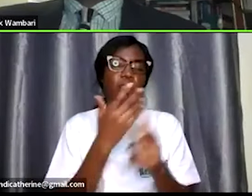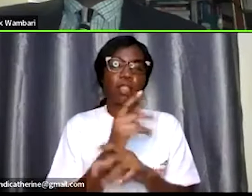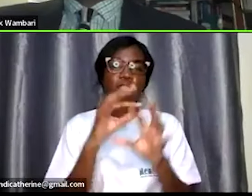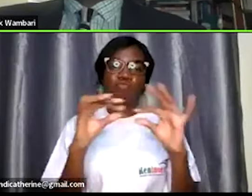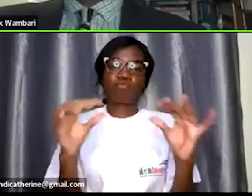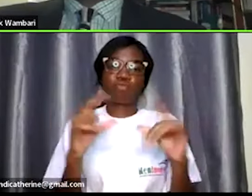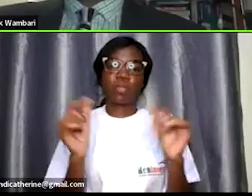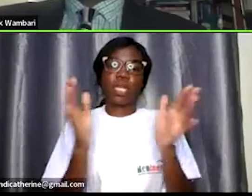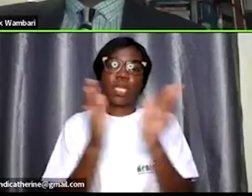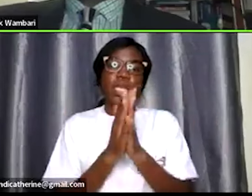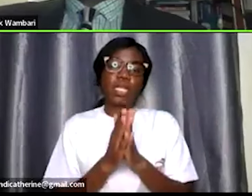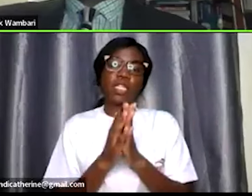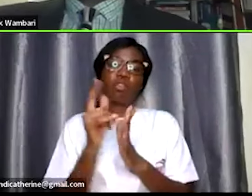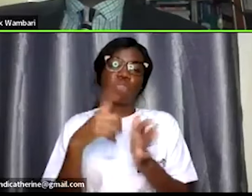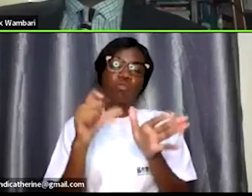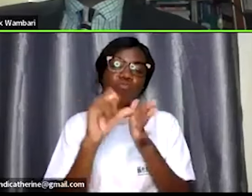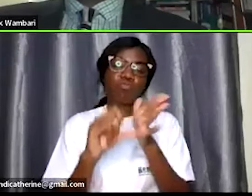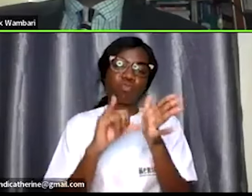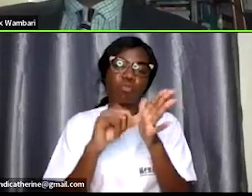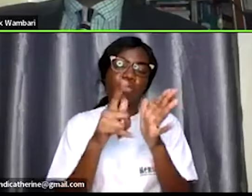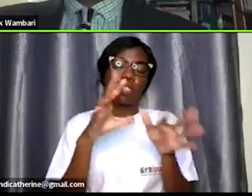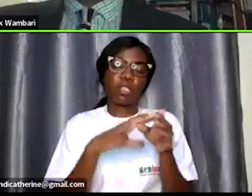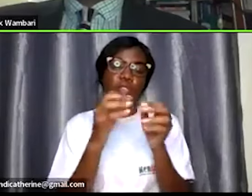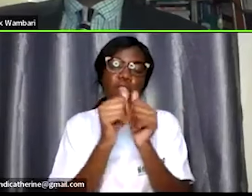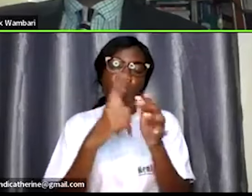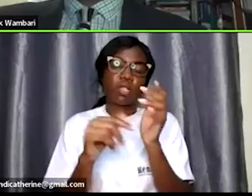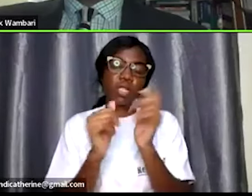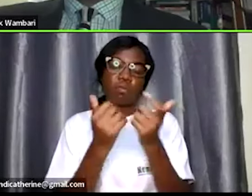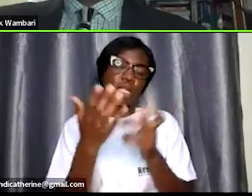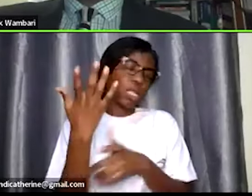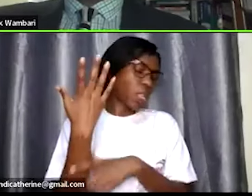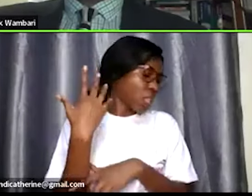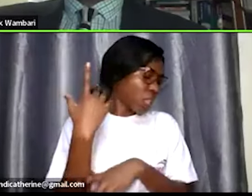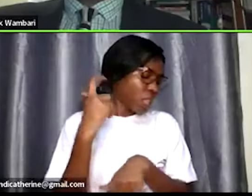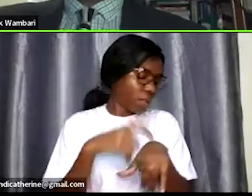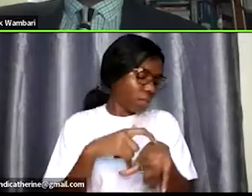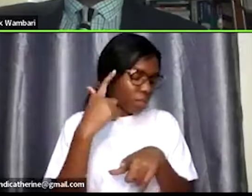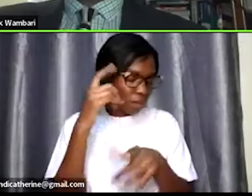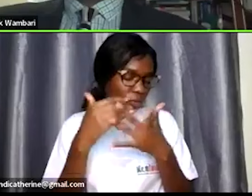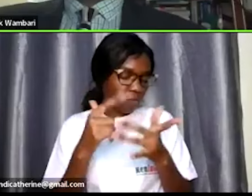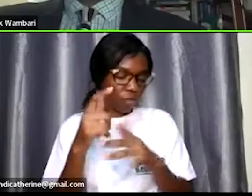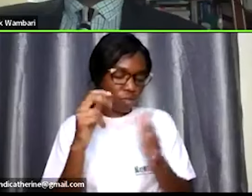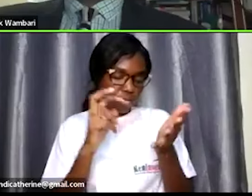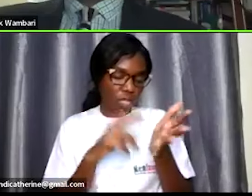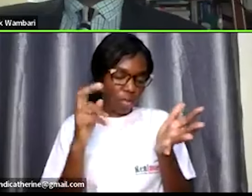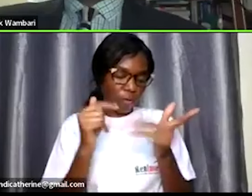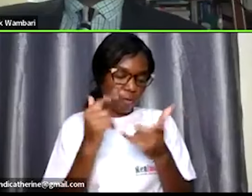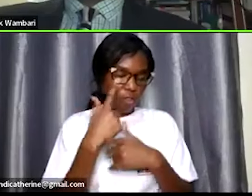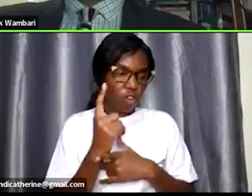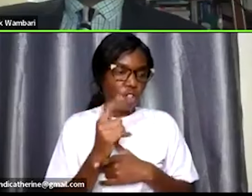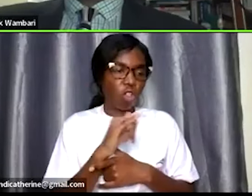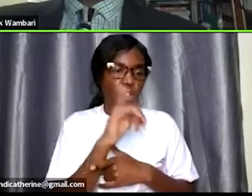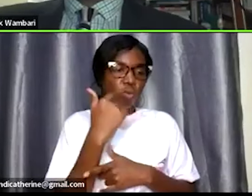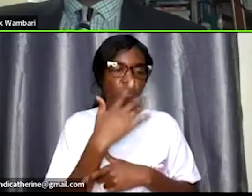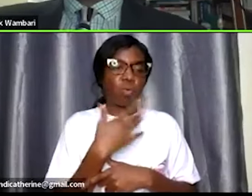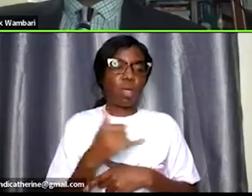channel you can find the session we did with frank a while back on i think before you jump that is for for for those who want to